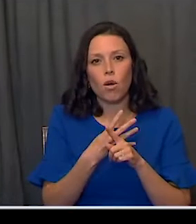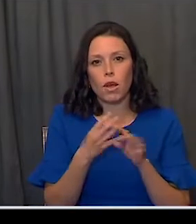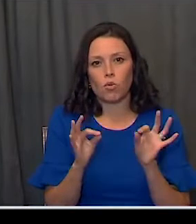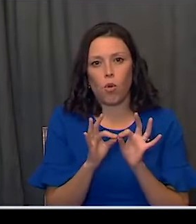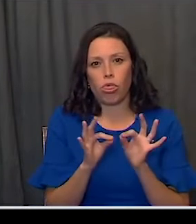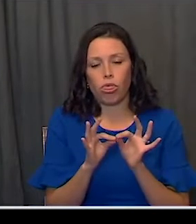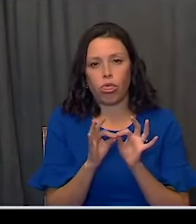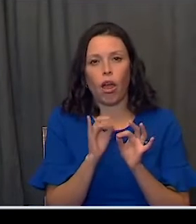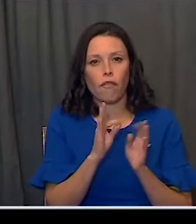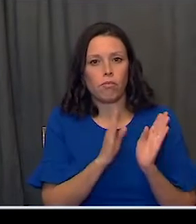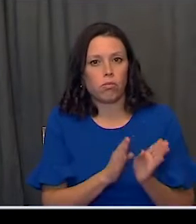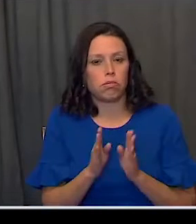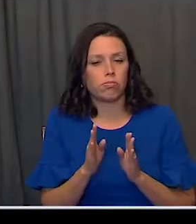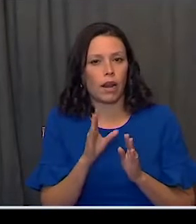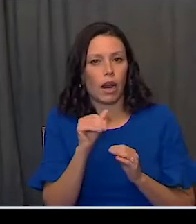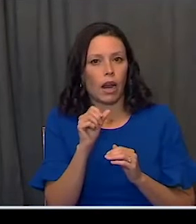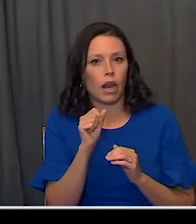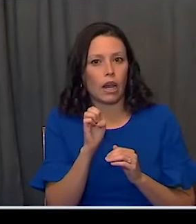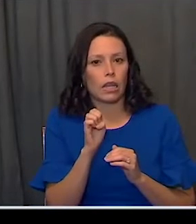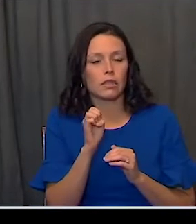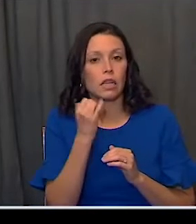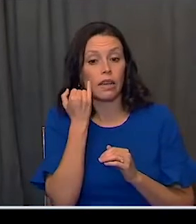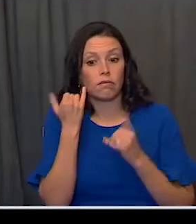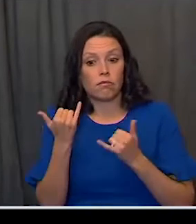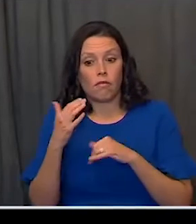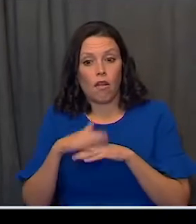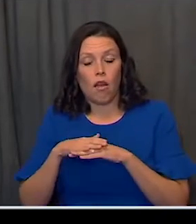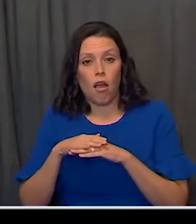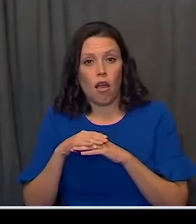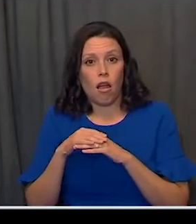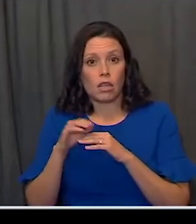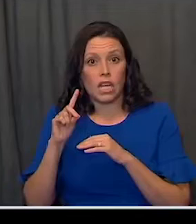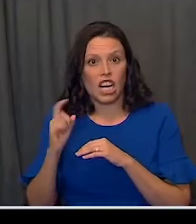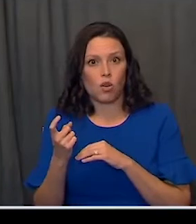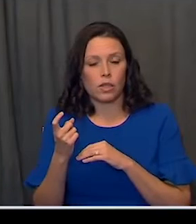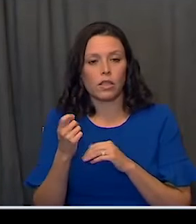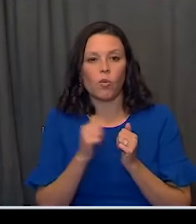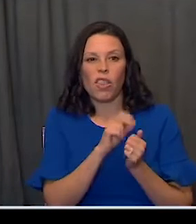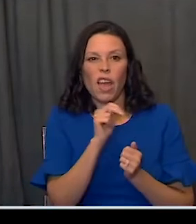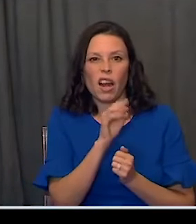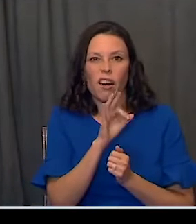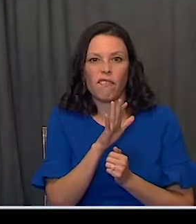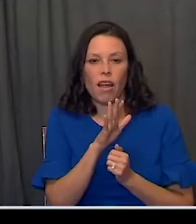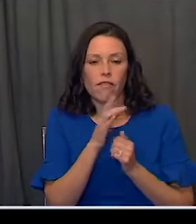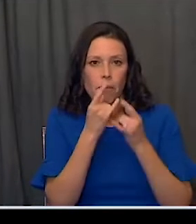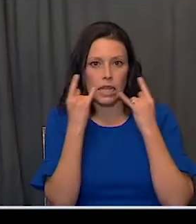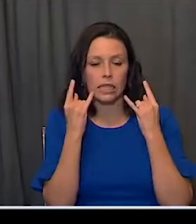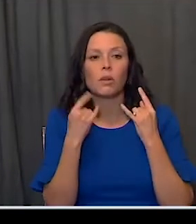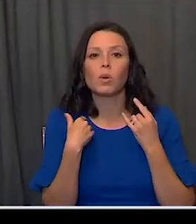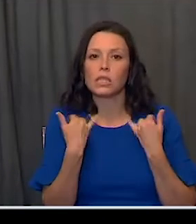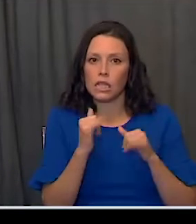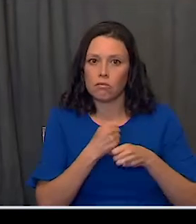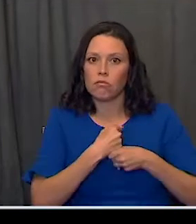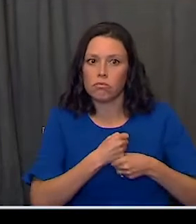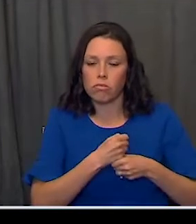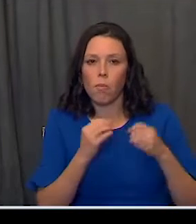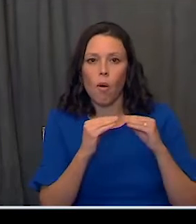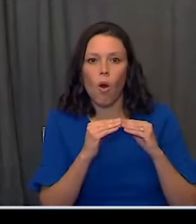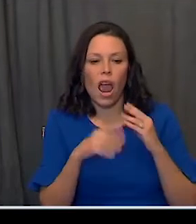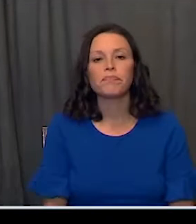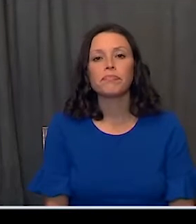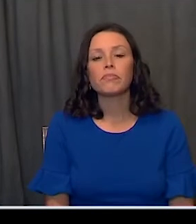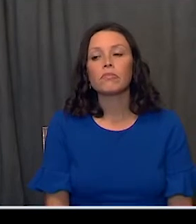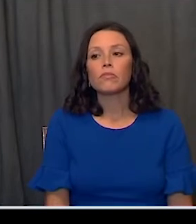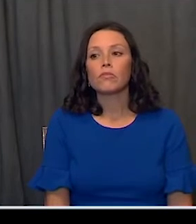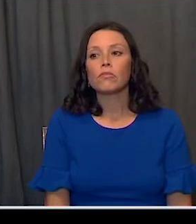based on current case diagnosis just for N95 masks. And we continue to grow that capability, more masks being added every